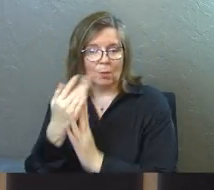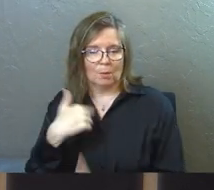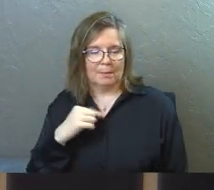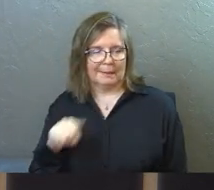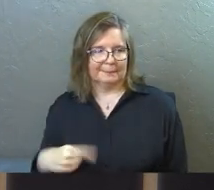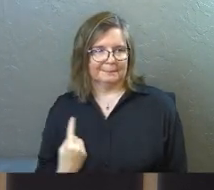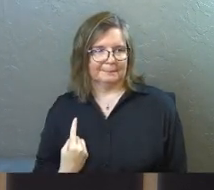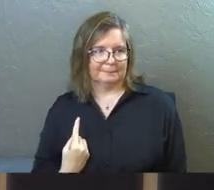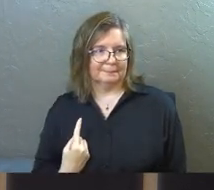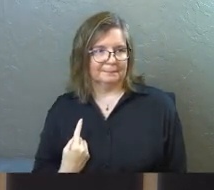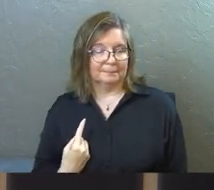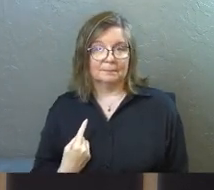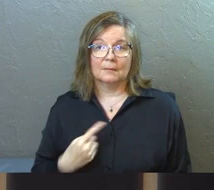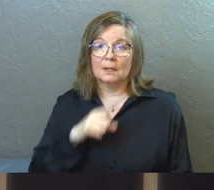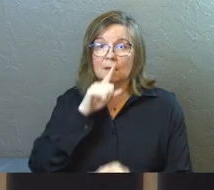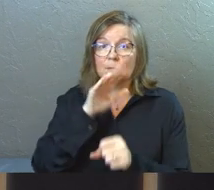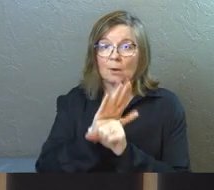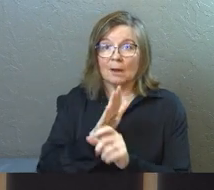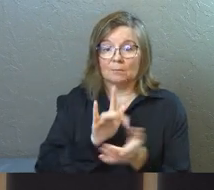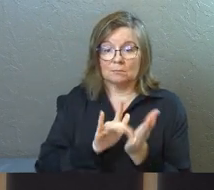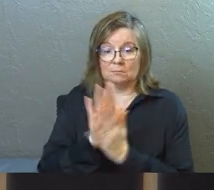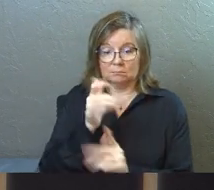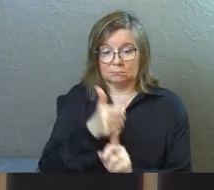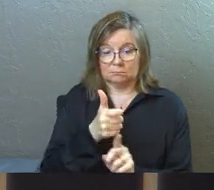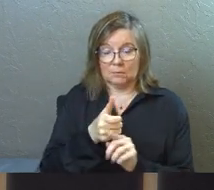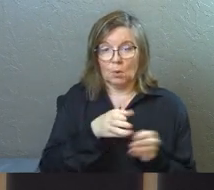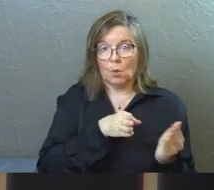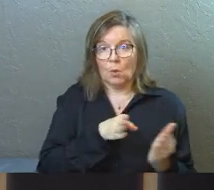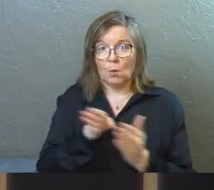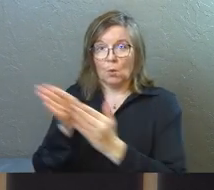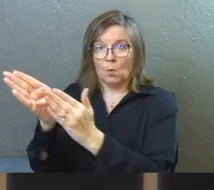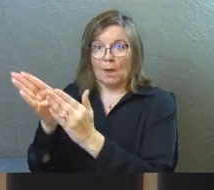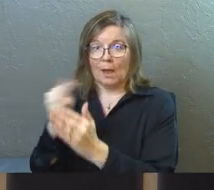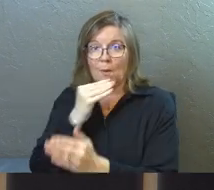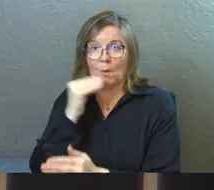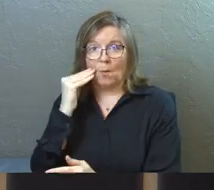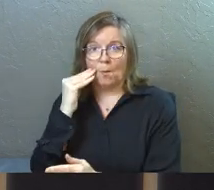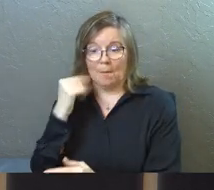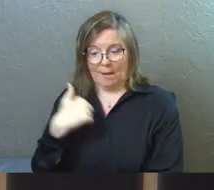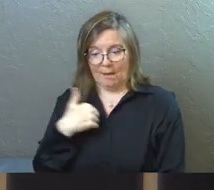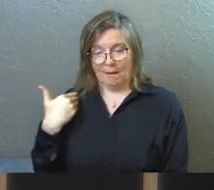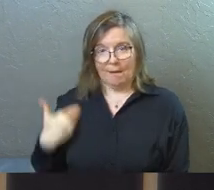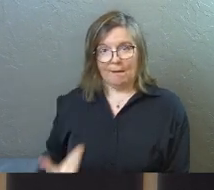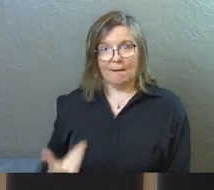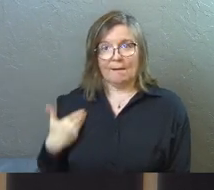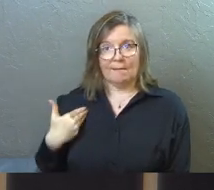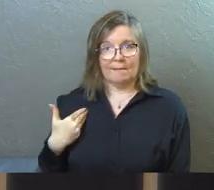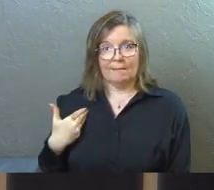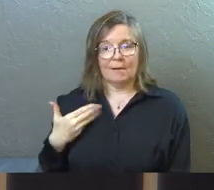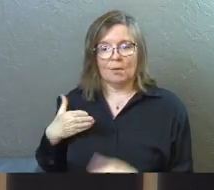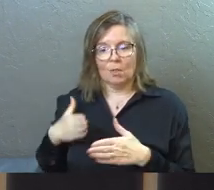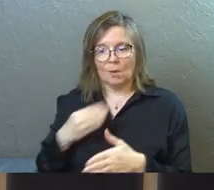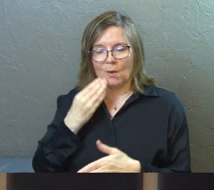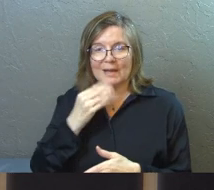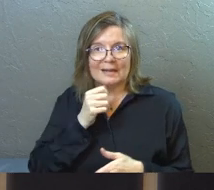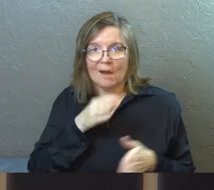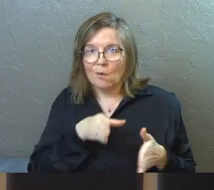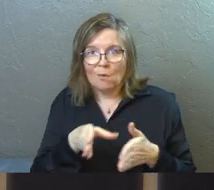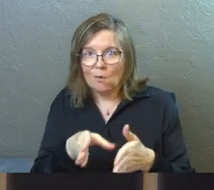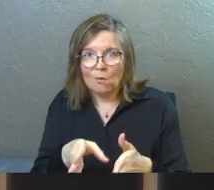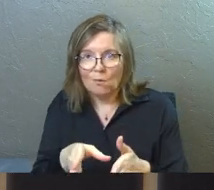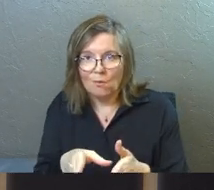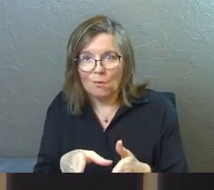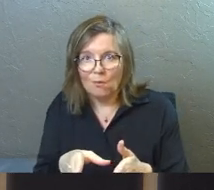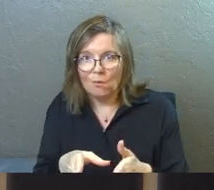The promise that Jesus is the way home. That's what he's saying. I am the way home. The way home is not a road.